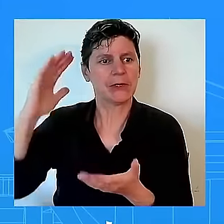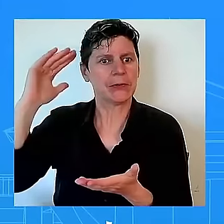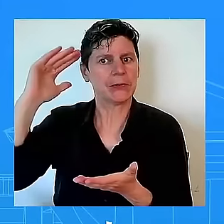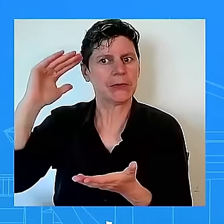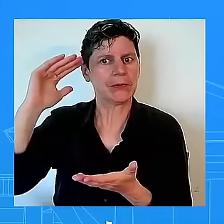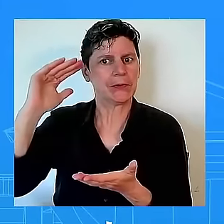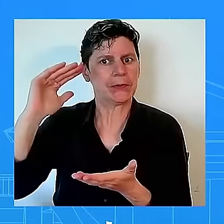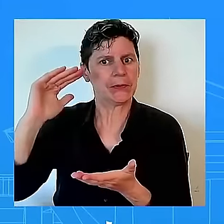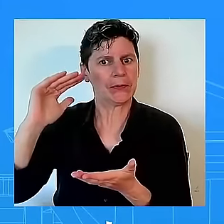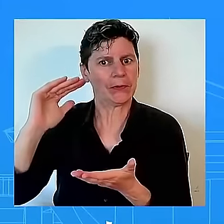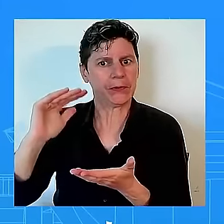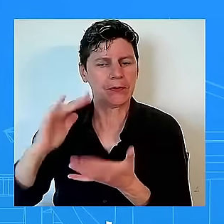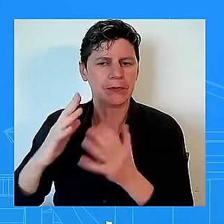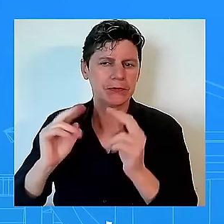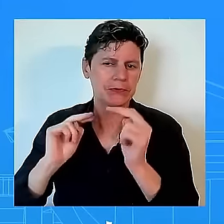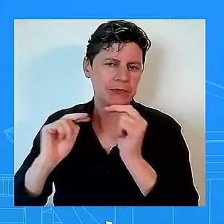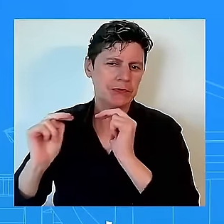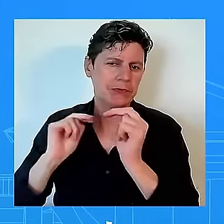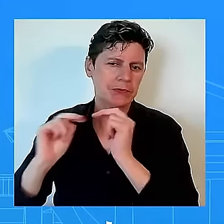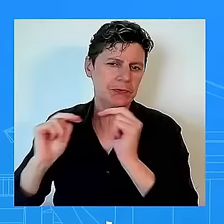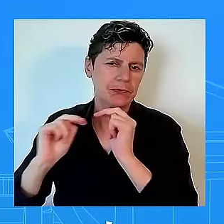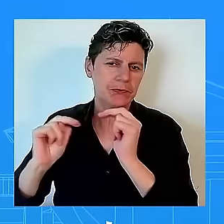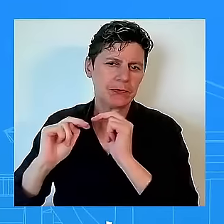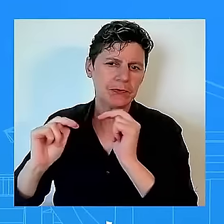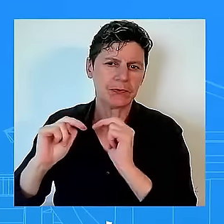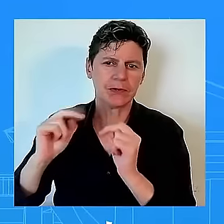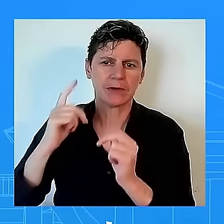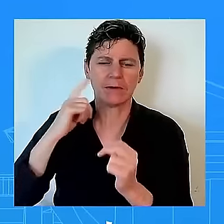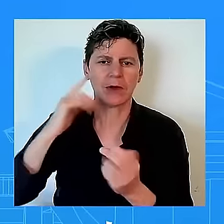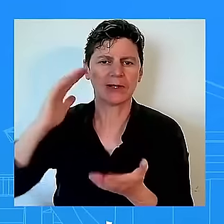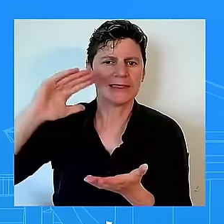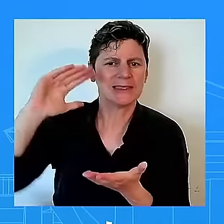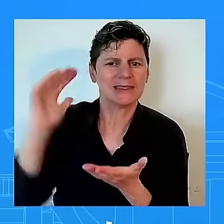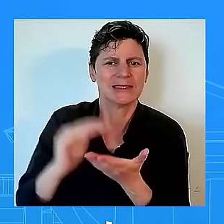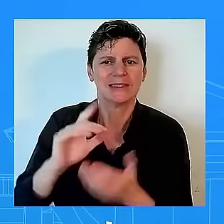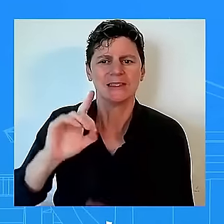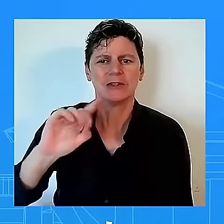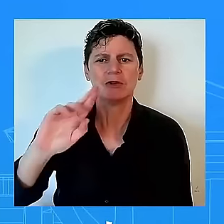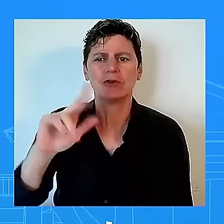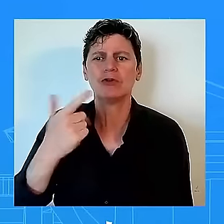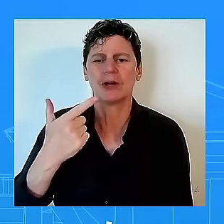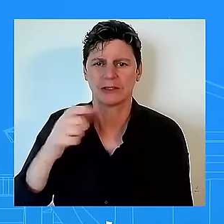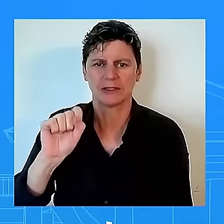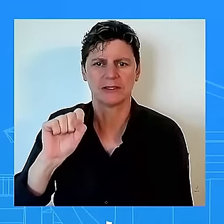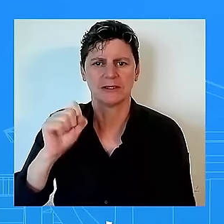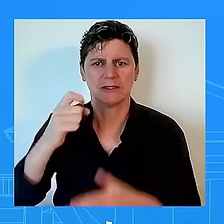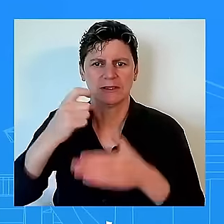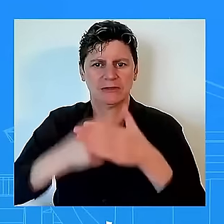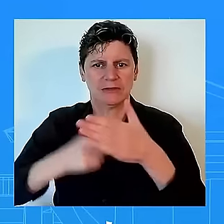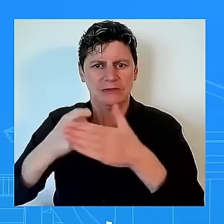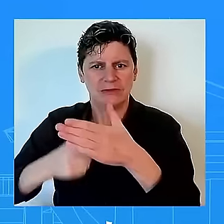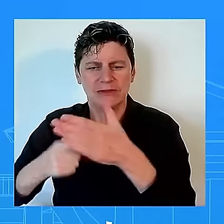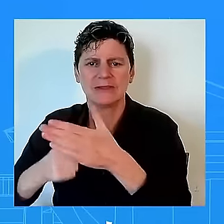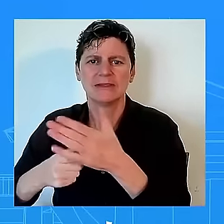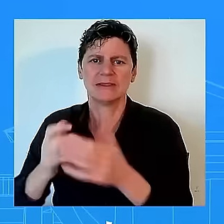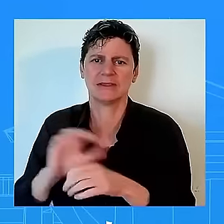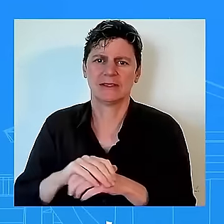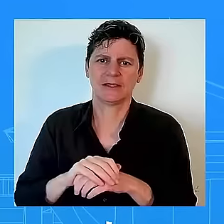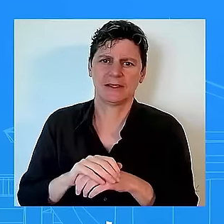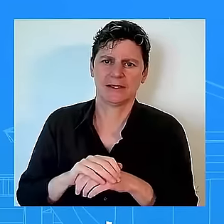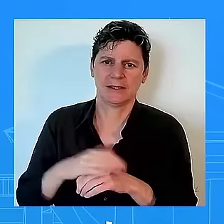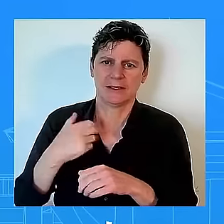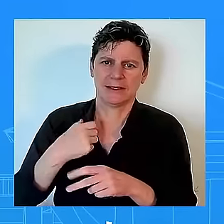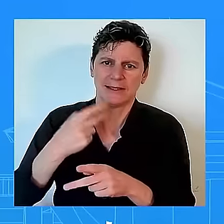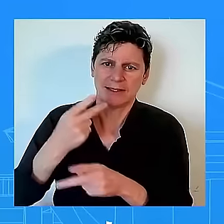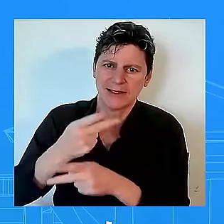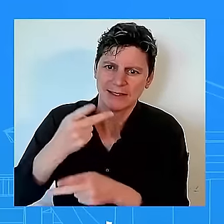that former presidents elected officials have been trying to do for some time and so while we're still have a lot more work to do